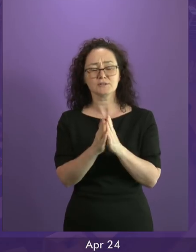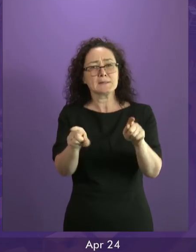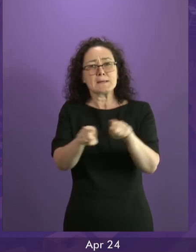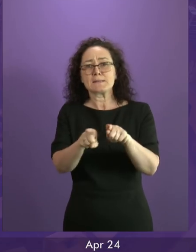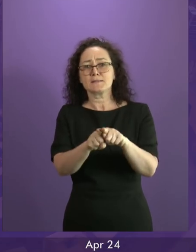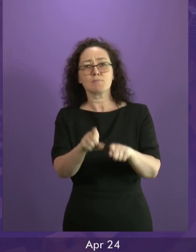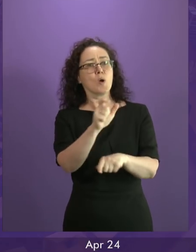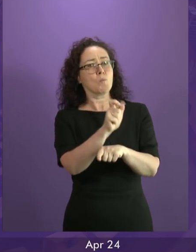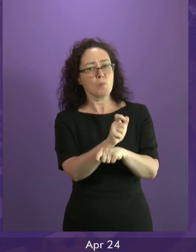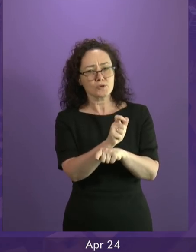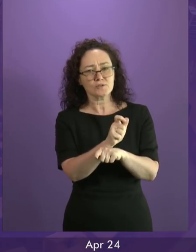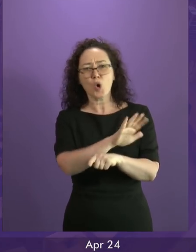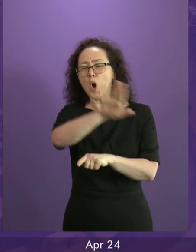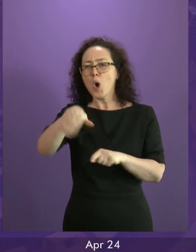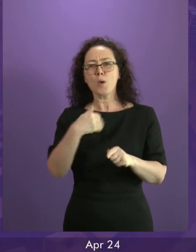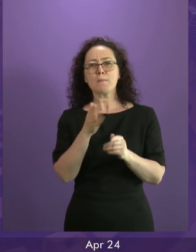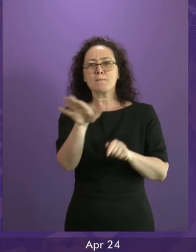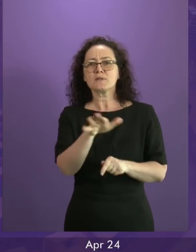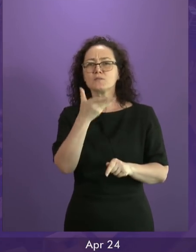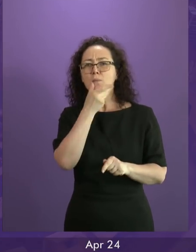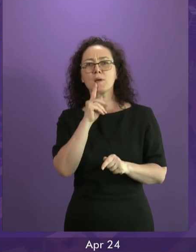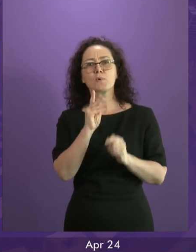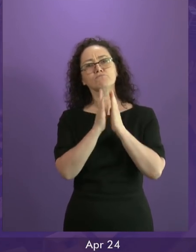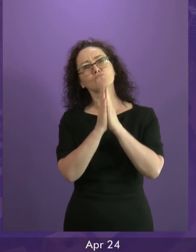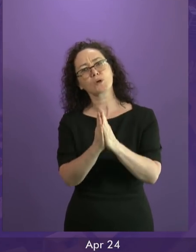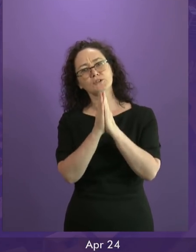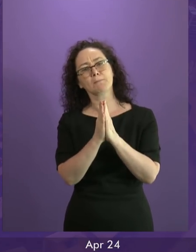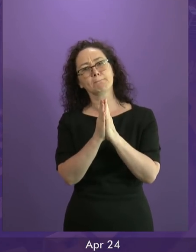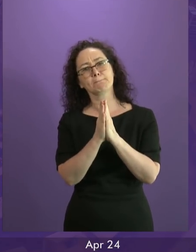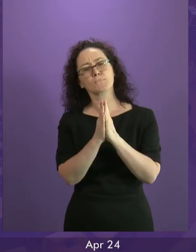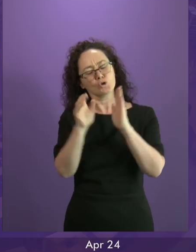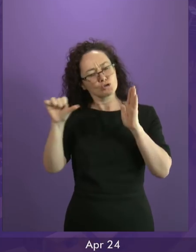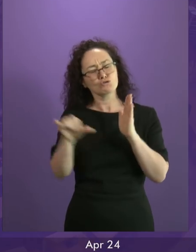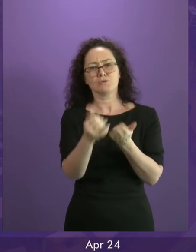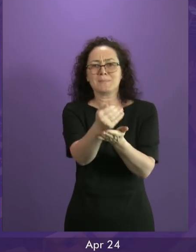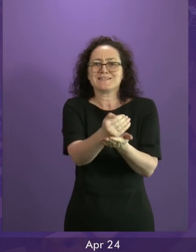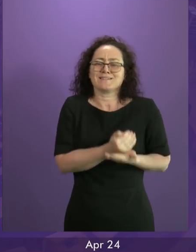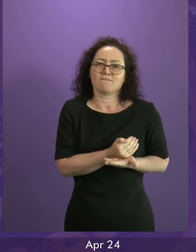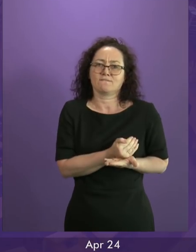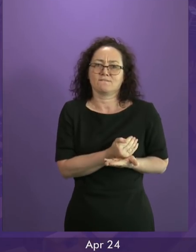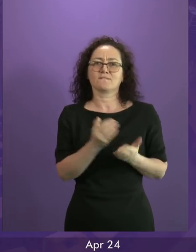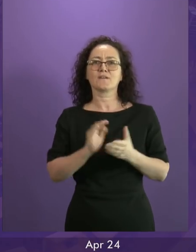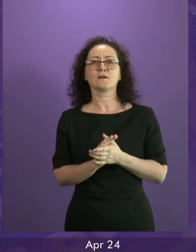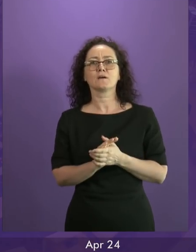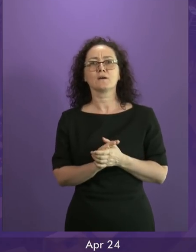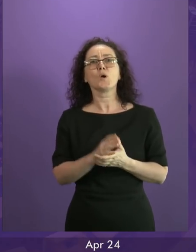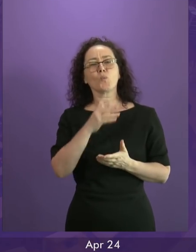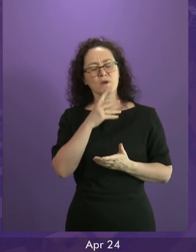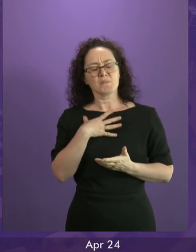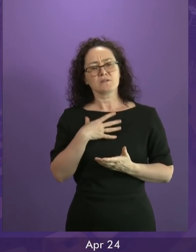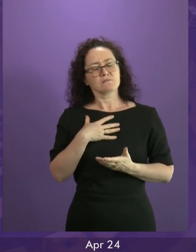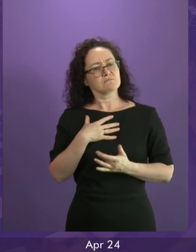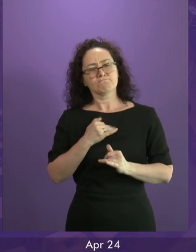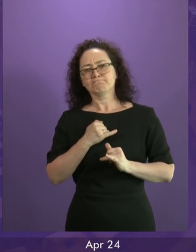places of worship should be sanctuaries of peace and safety. As we condemn unreservedly these acts of terrorism we must again